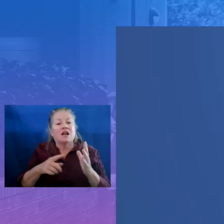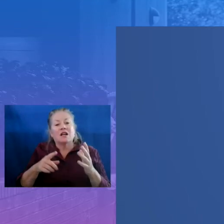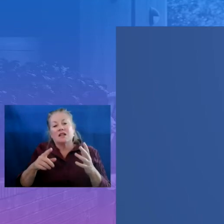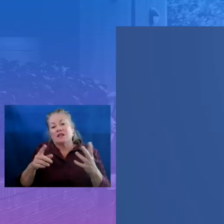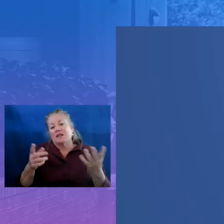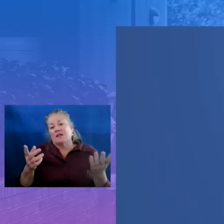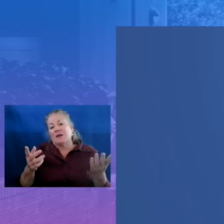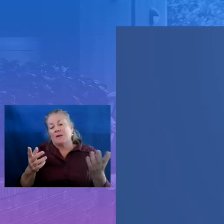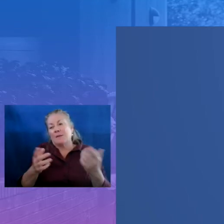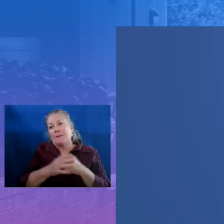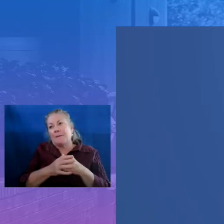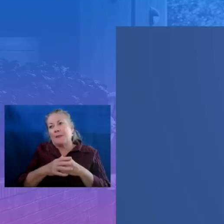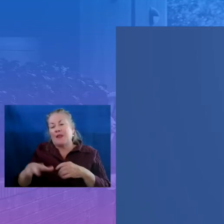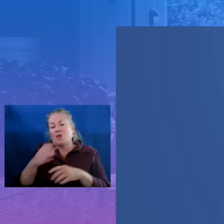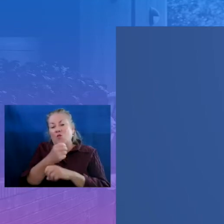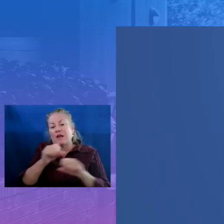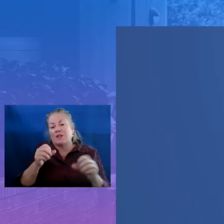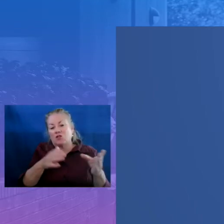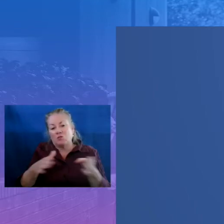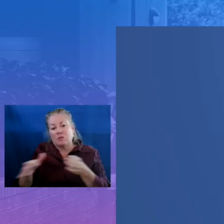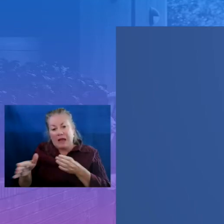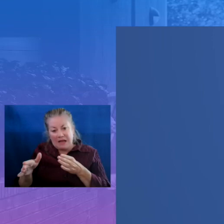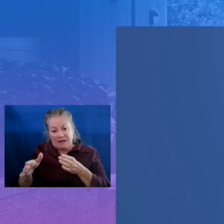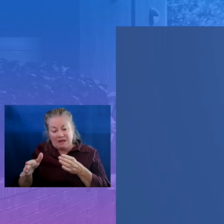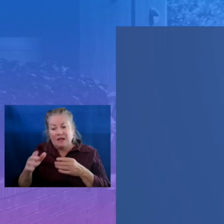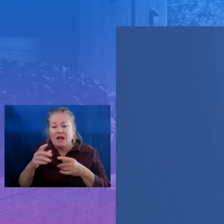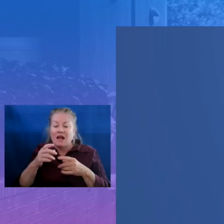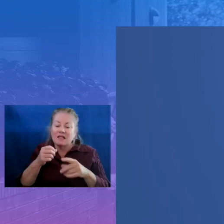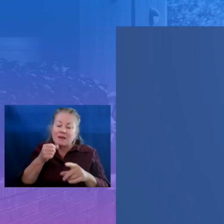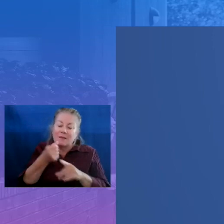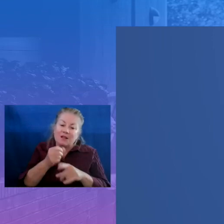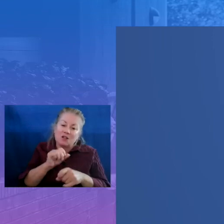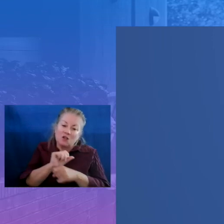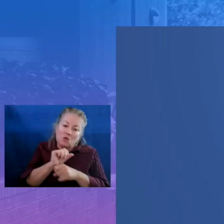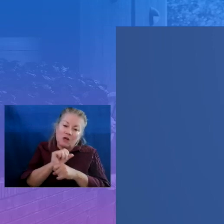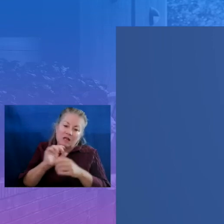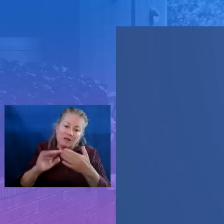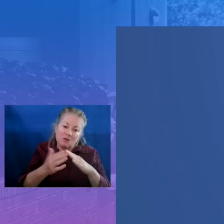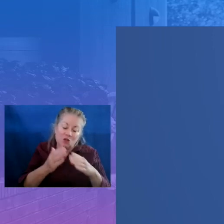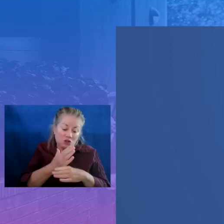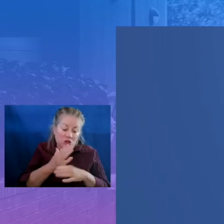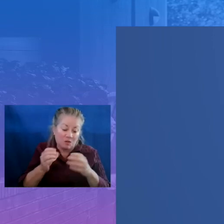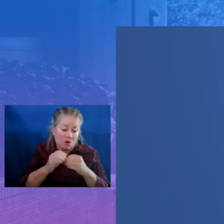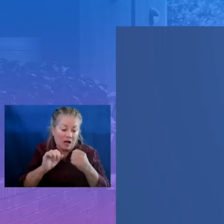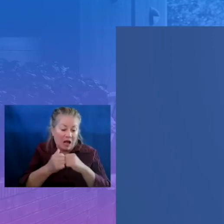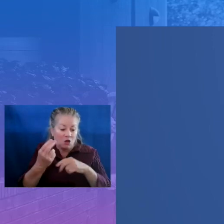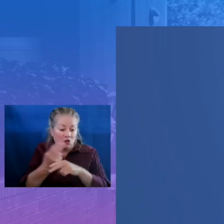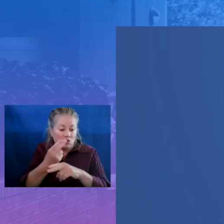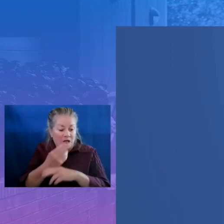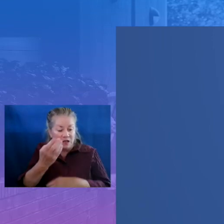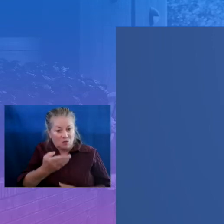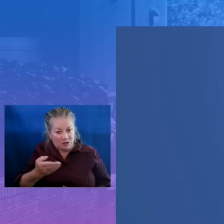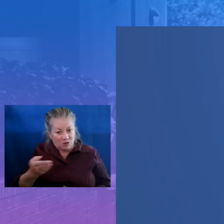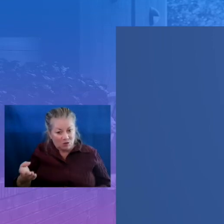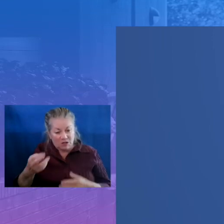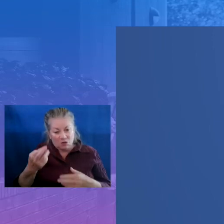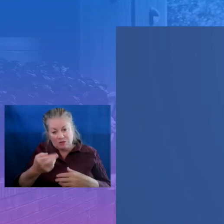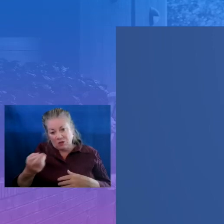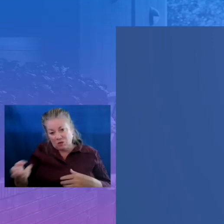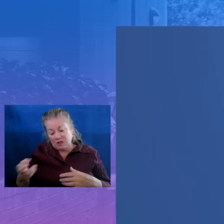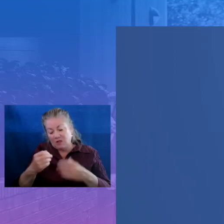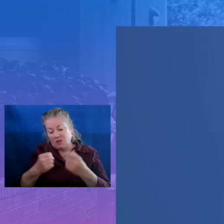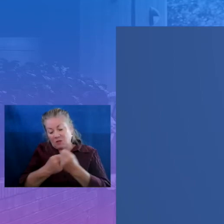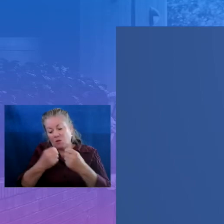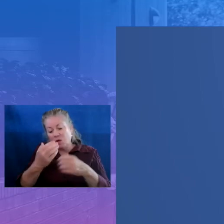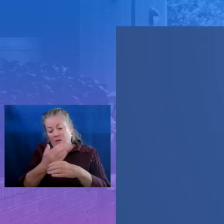communities and to share more about how they are utilizing these resources to support partnerships within their offices and with community-based